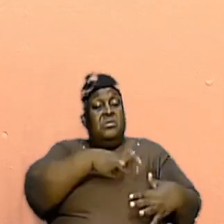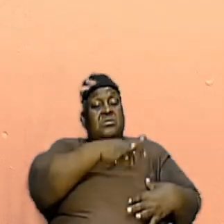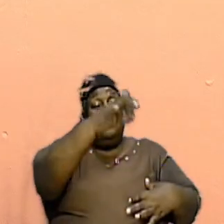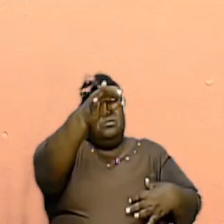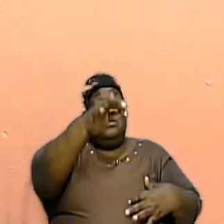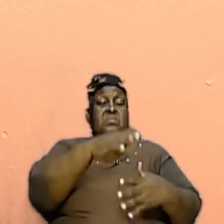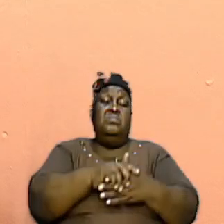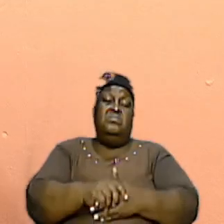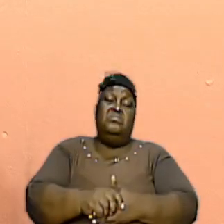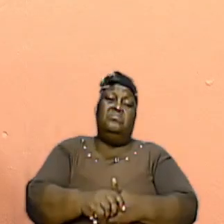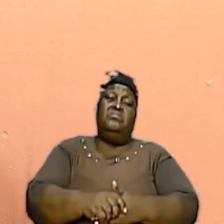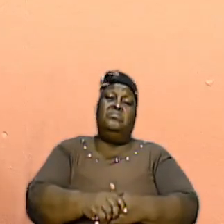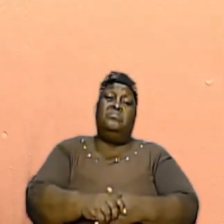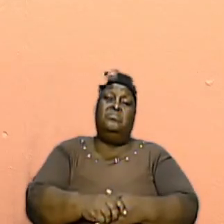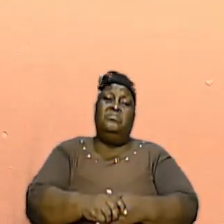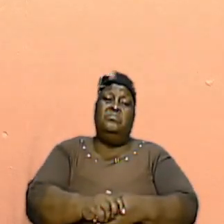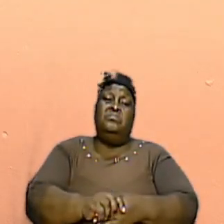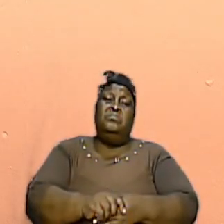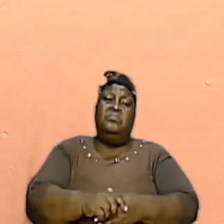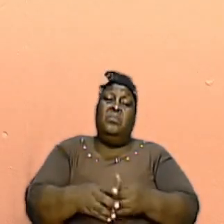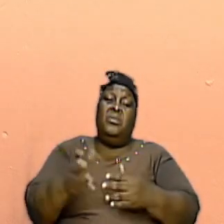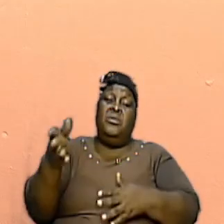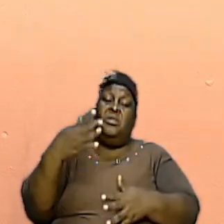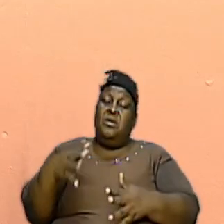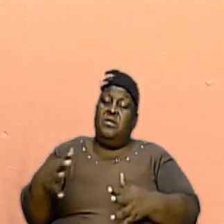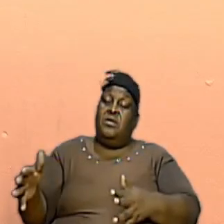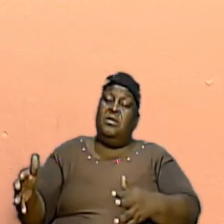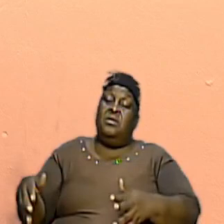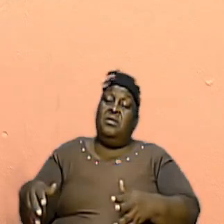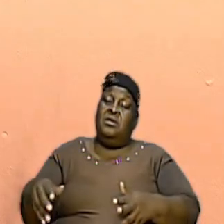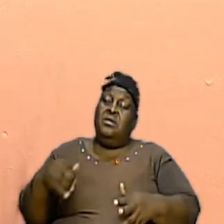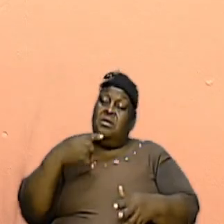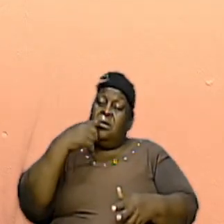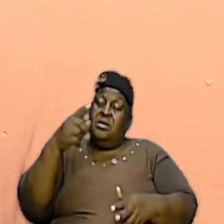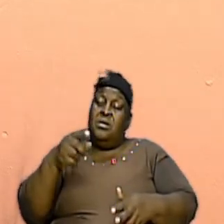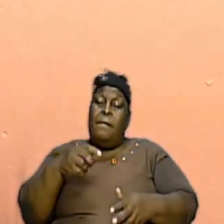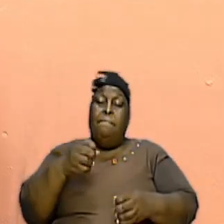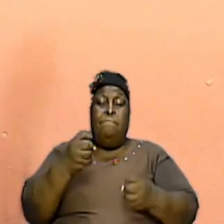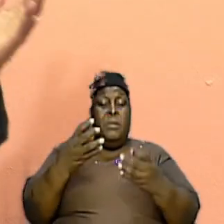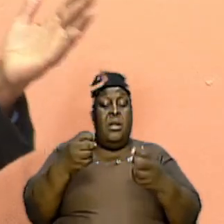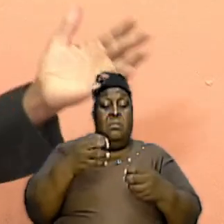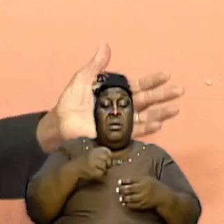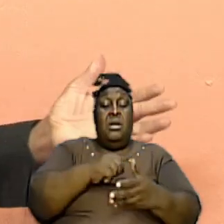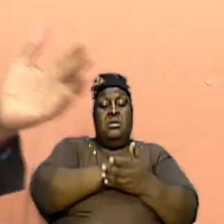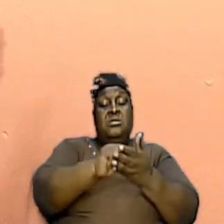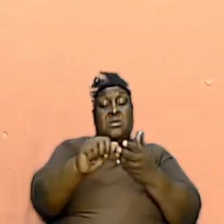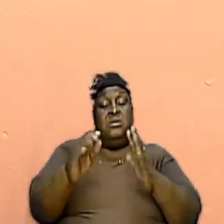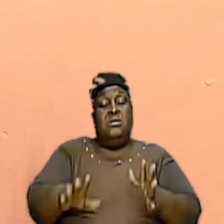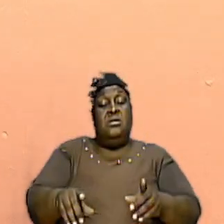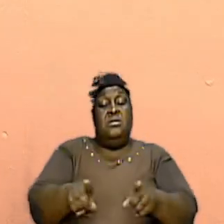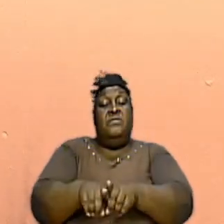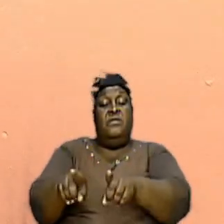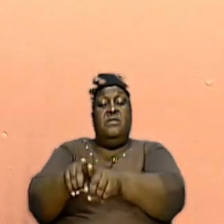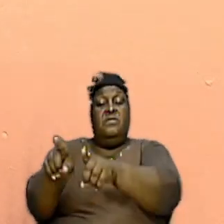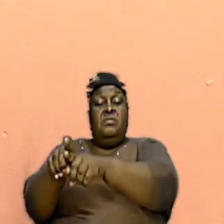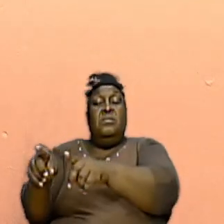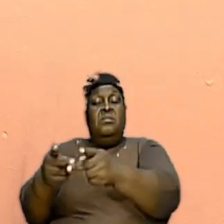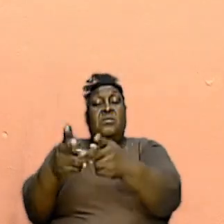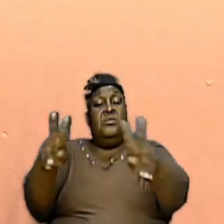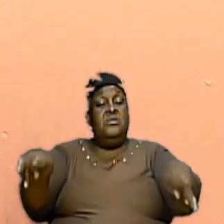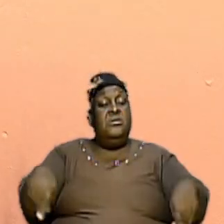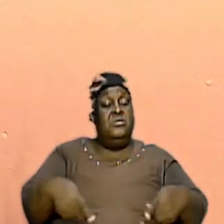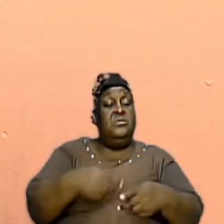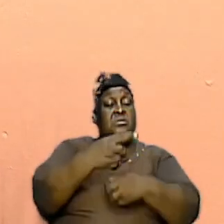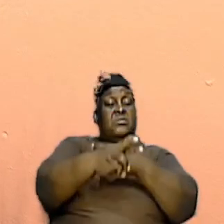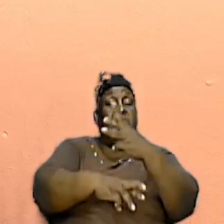thing that is conveyed to many saints in different places across the world that gives